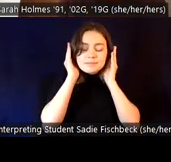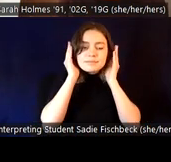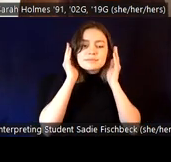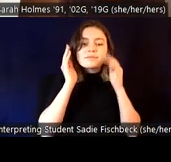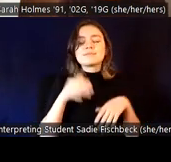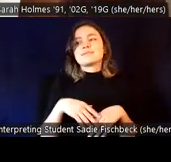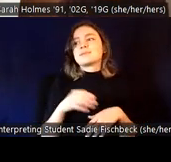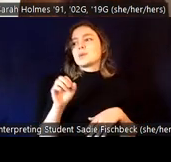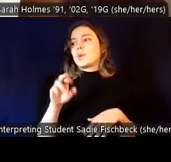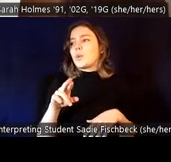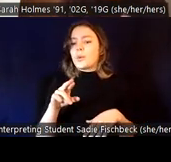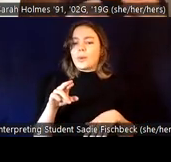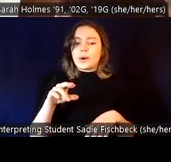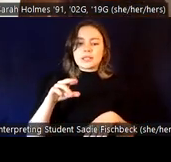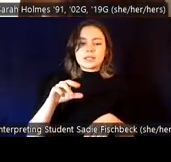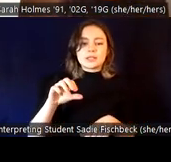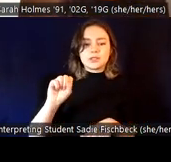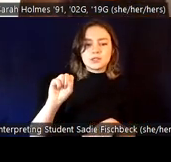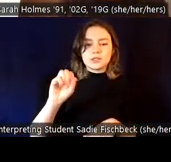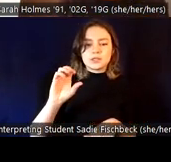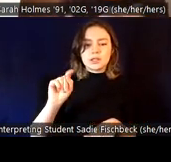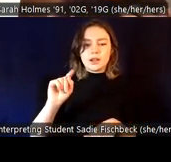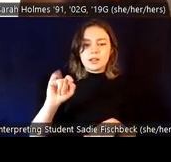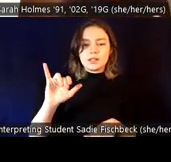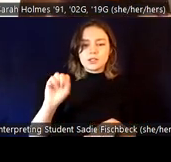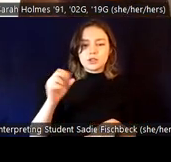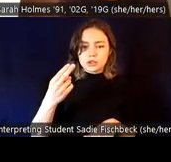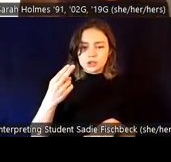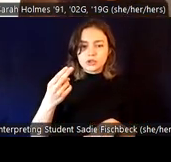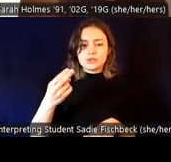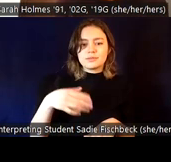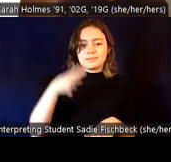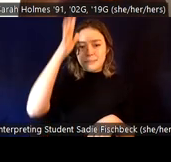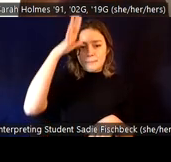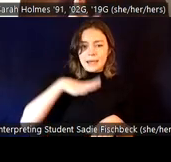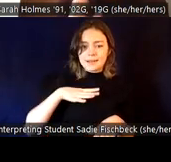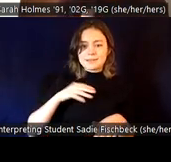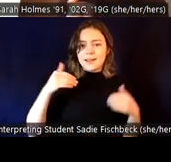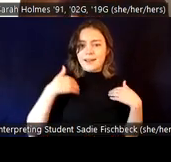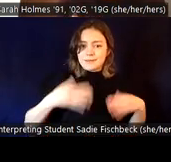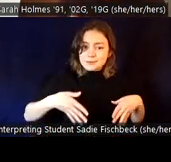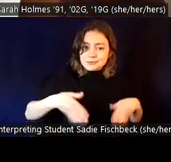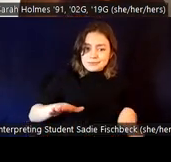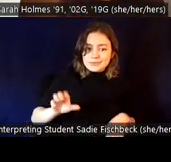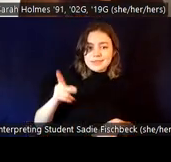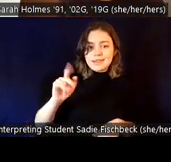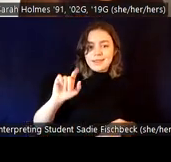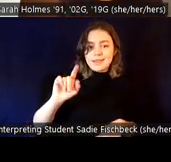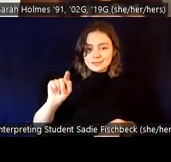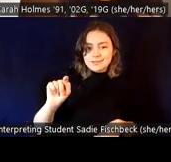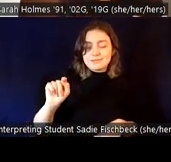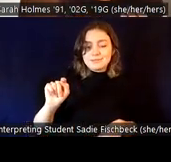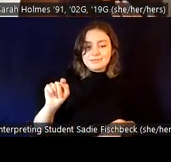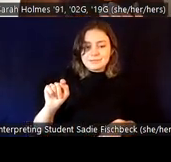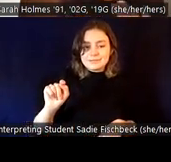Scottish descent, right? Who may choose to wear a kilt as part of their formal wear or even everyday wear. So these are elements of gender expression